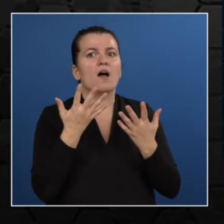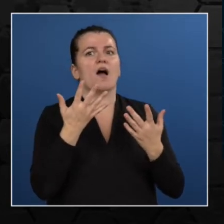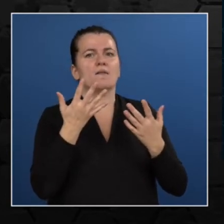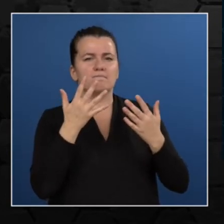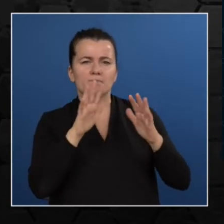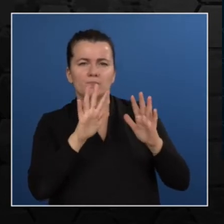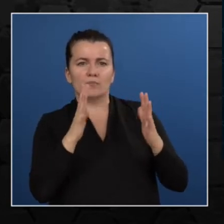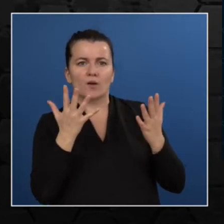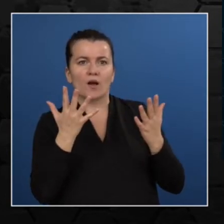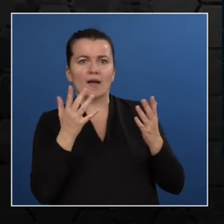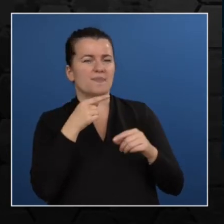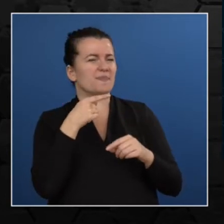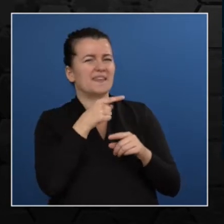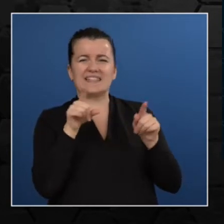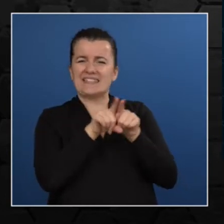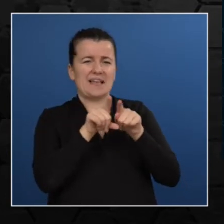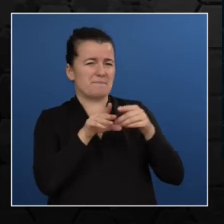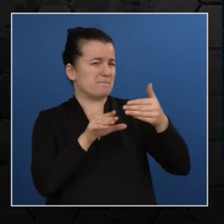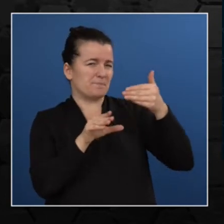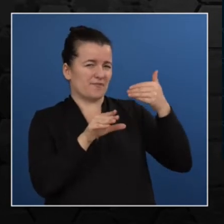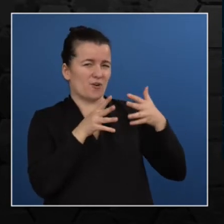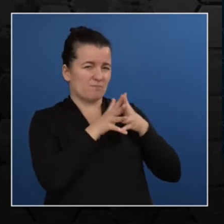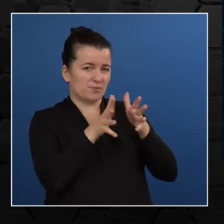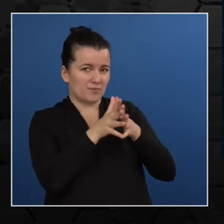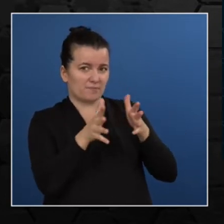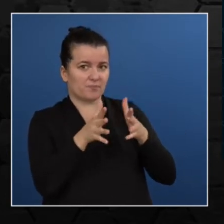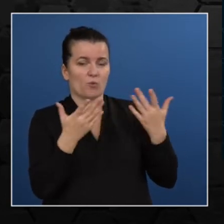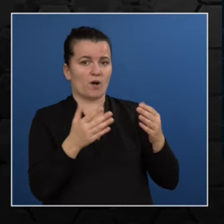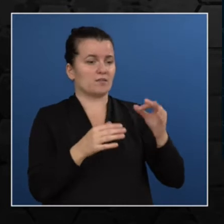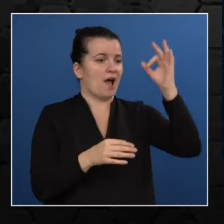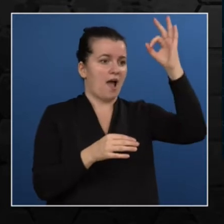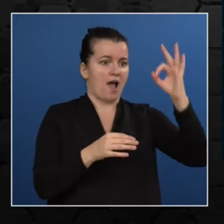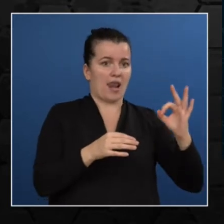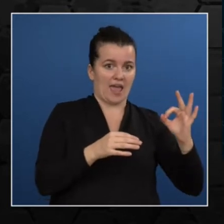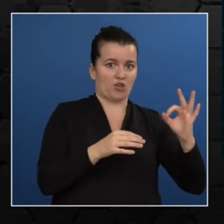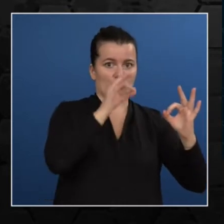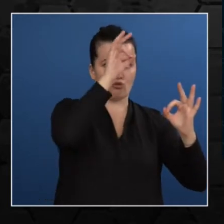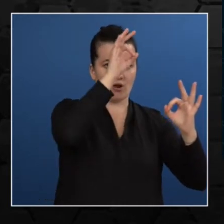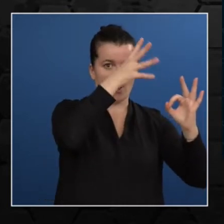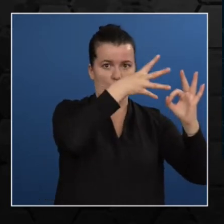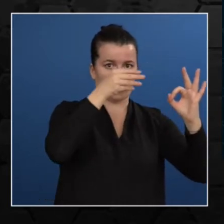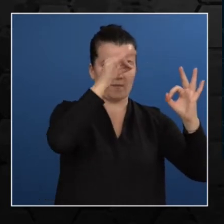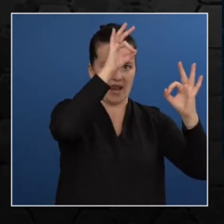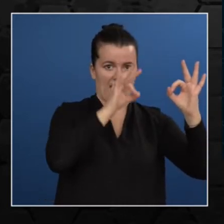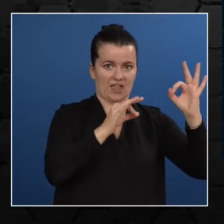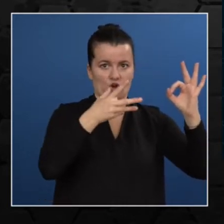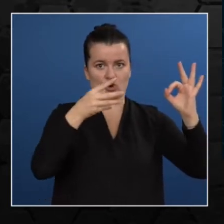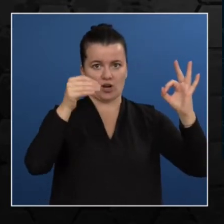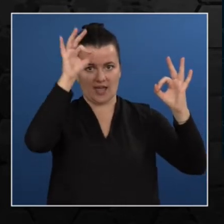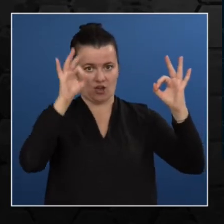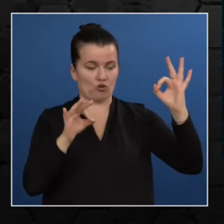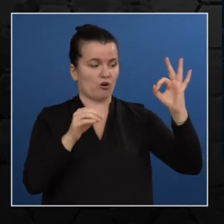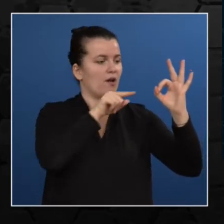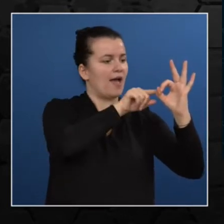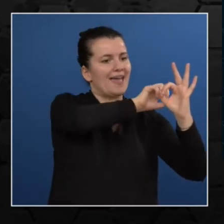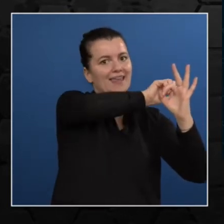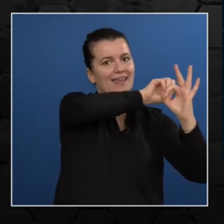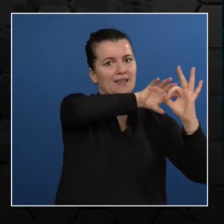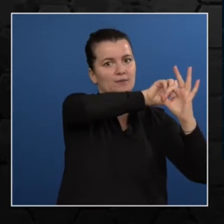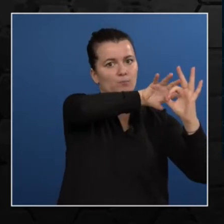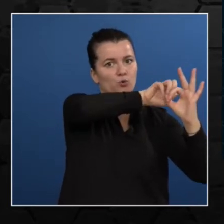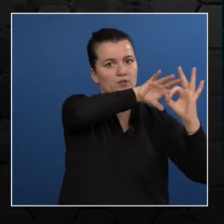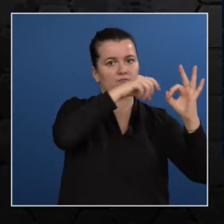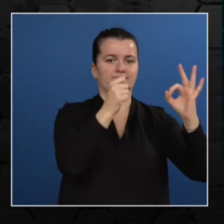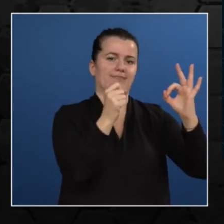explained before. So we have these layers, and we're going to go from input layer to the output layer. And we're going to, for each